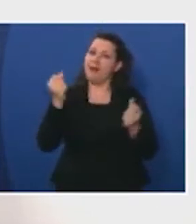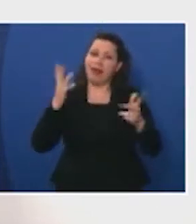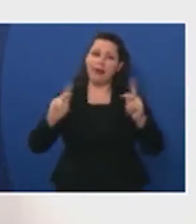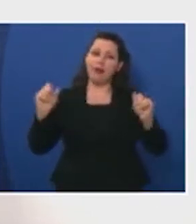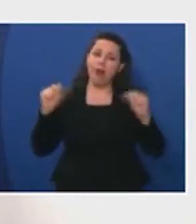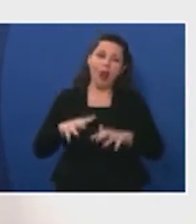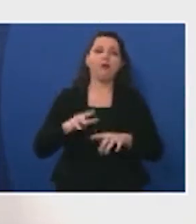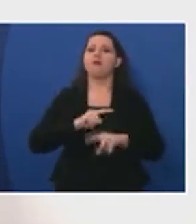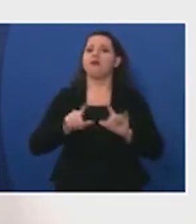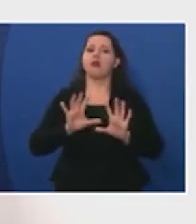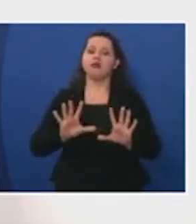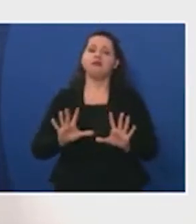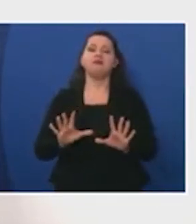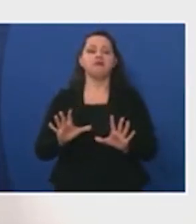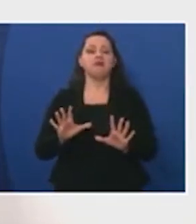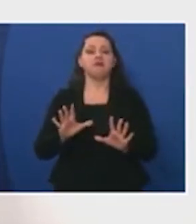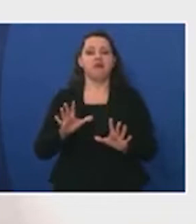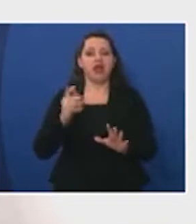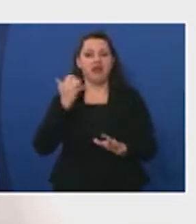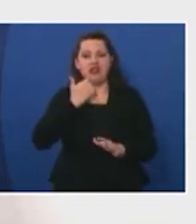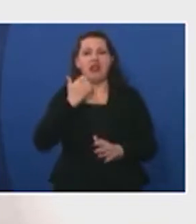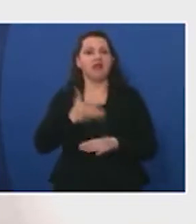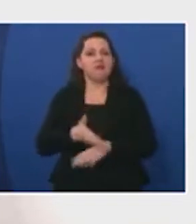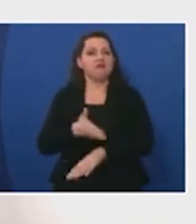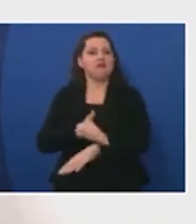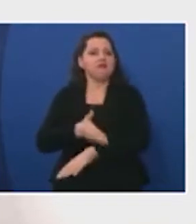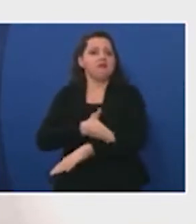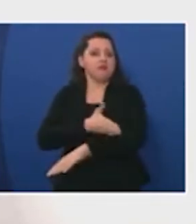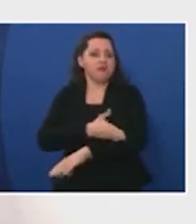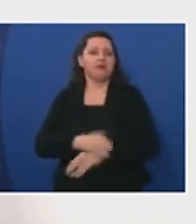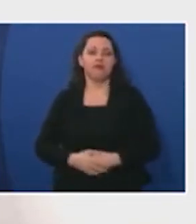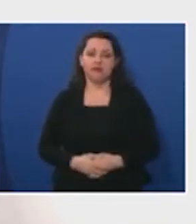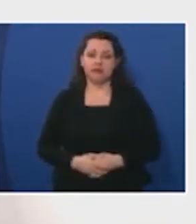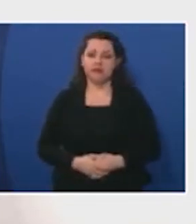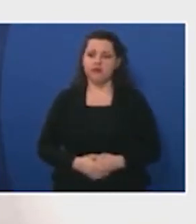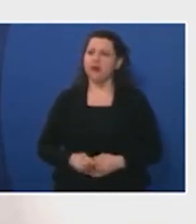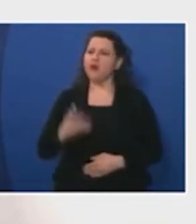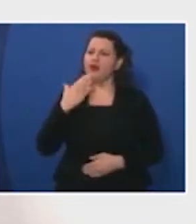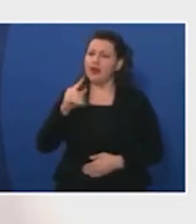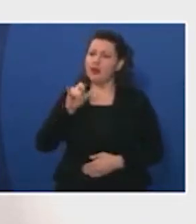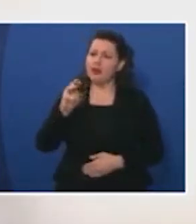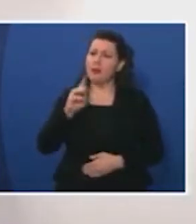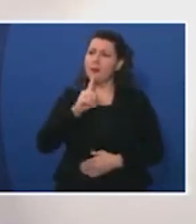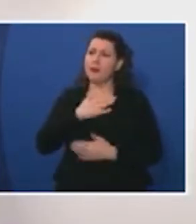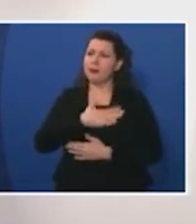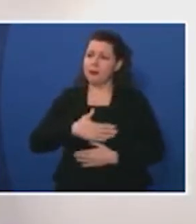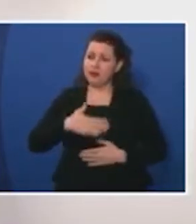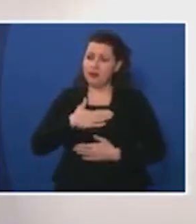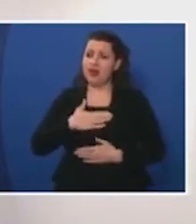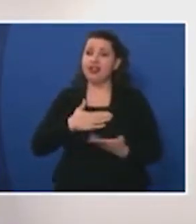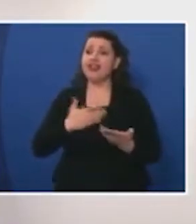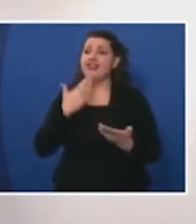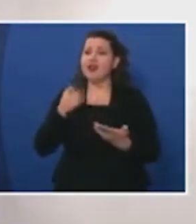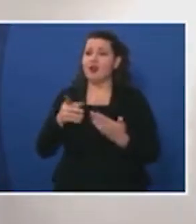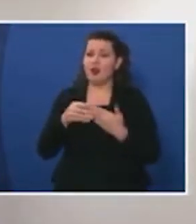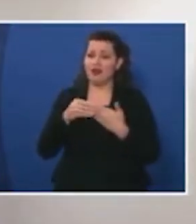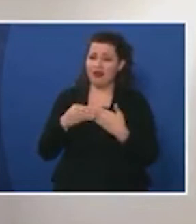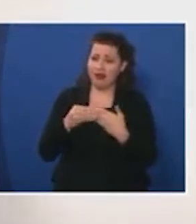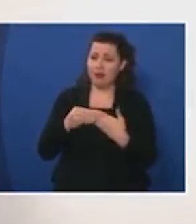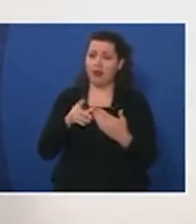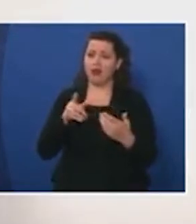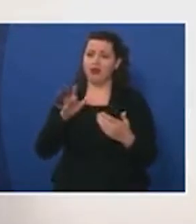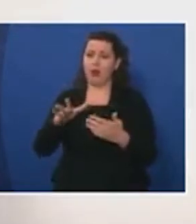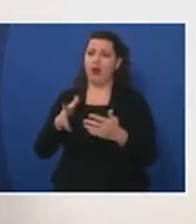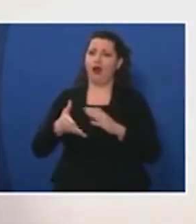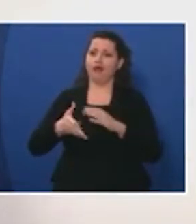strides and every day gets better thank you Tom I appreciate that and thanks for being flexible and adapting